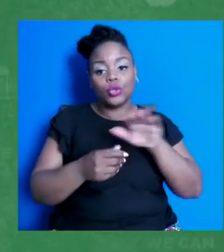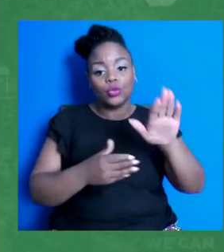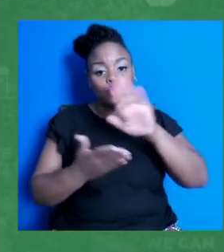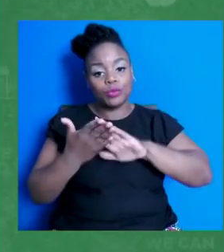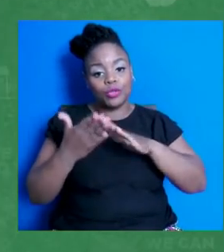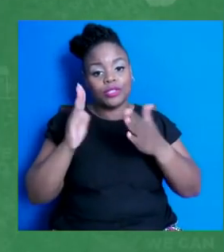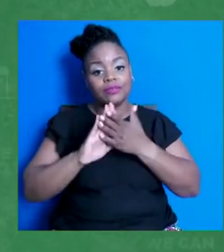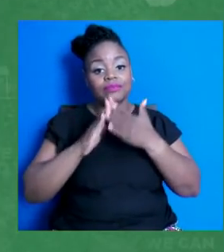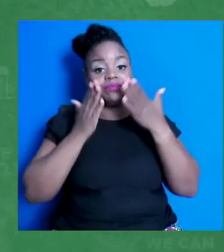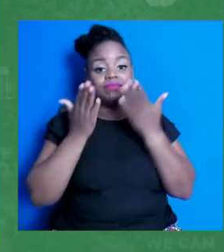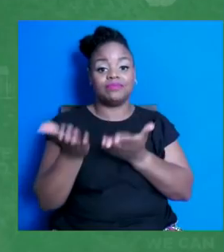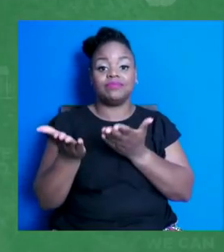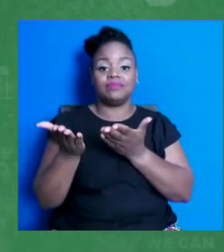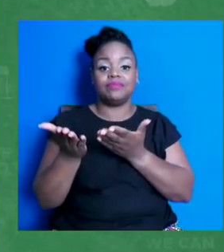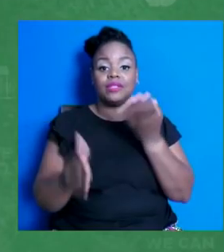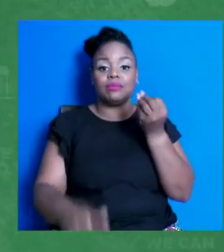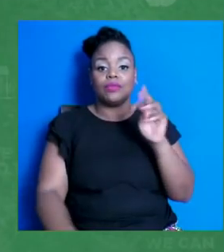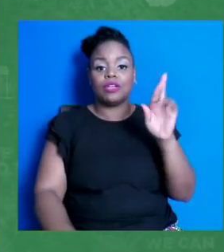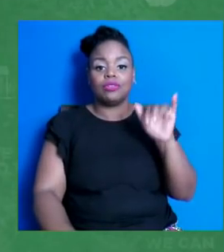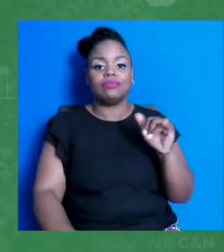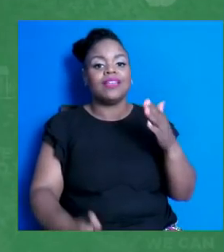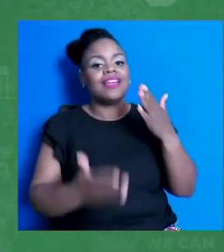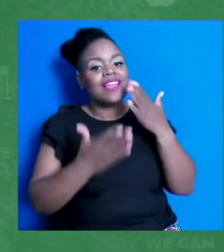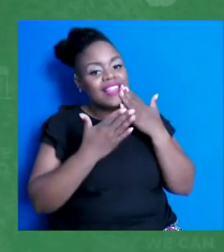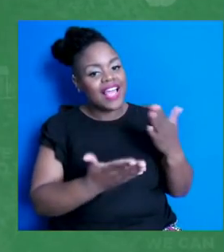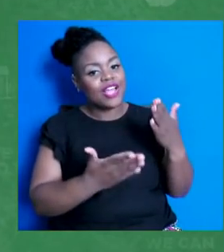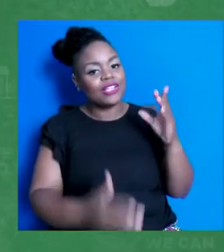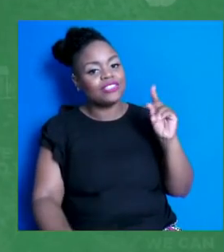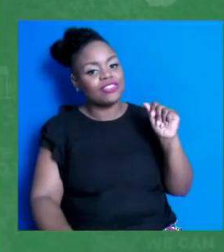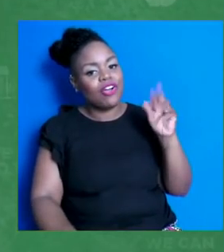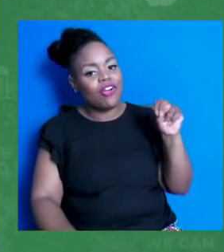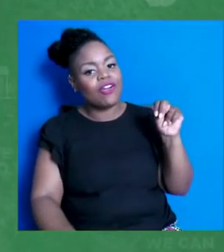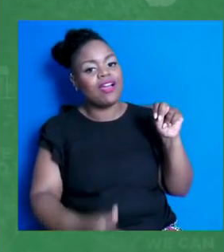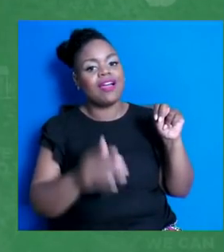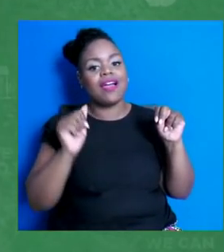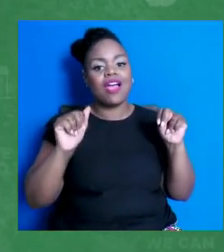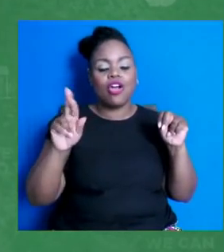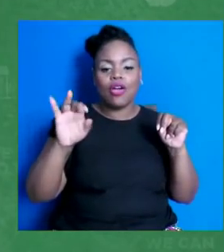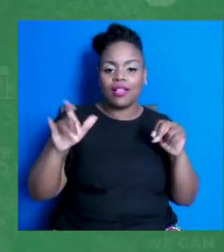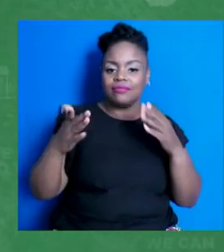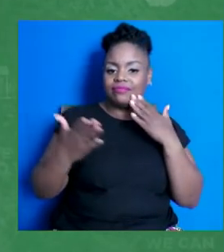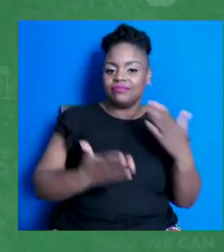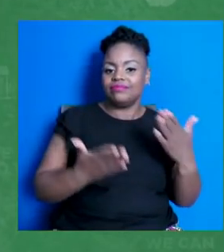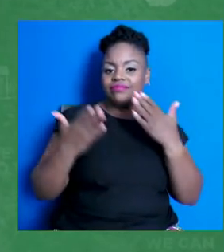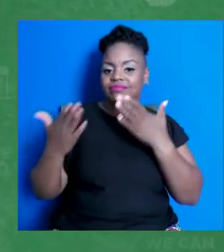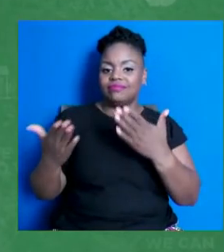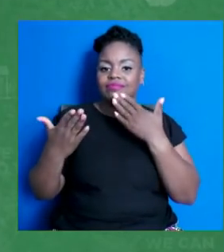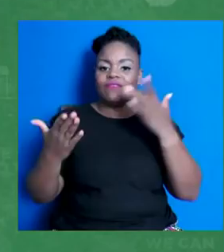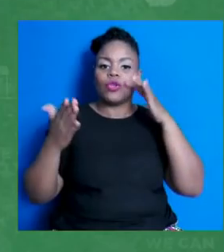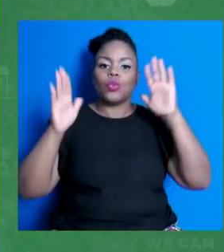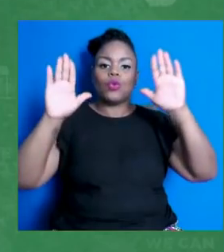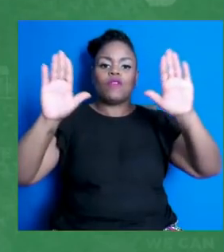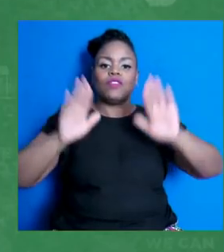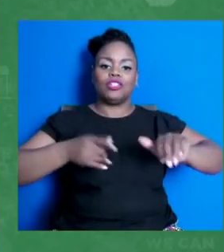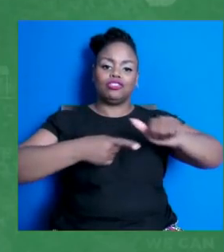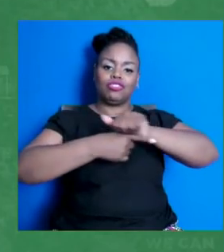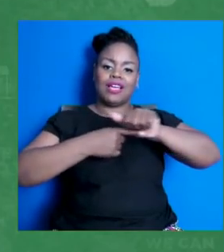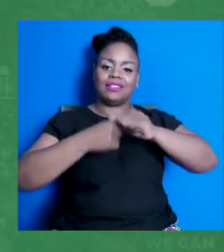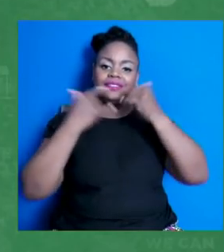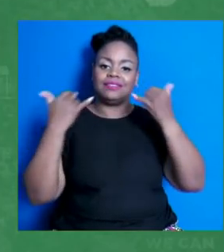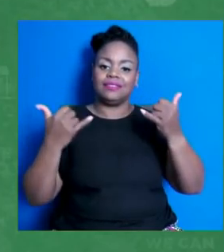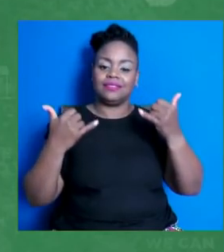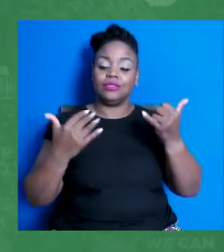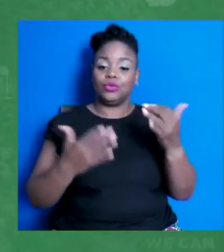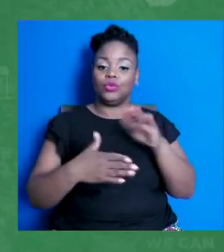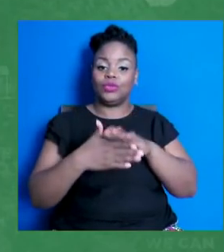Awesome. Thank you, Dawn. Thank you, Arielle, for that great training. As we close, I want to share a few words.